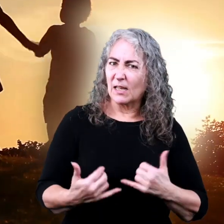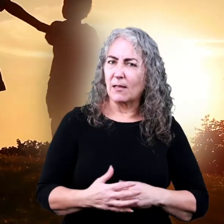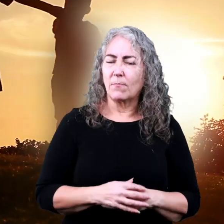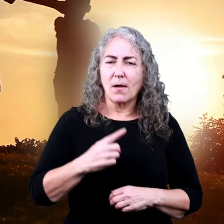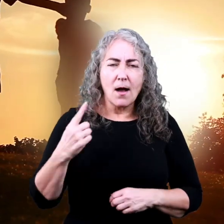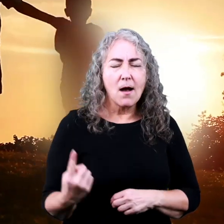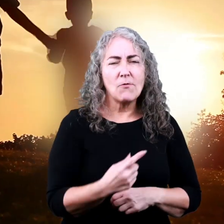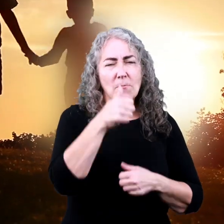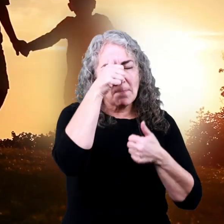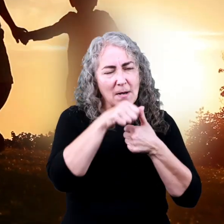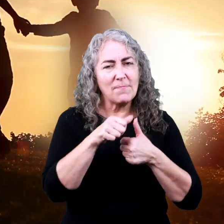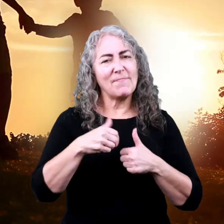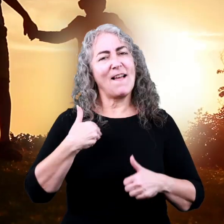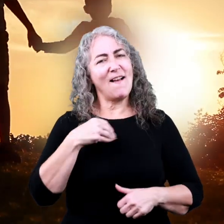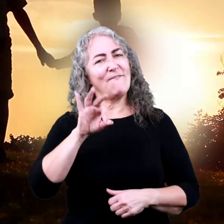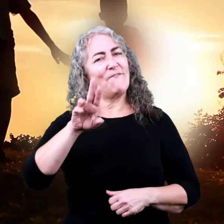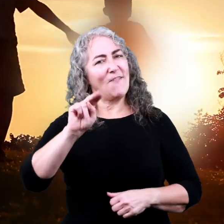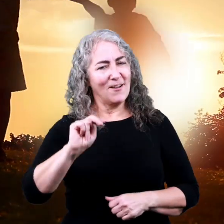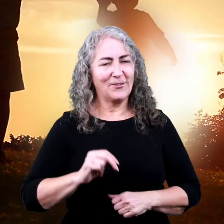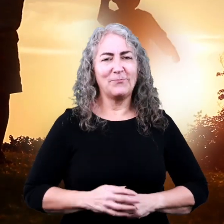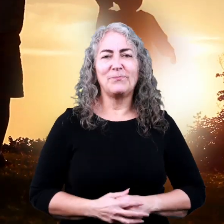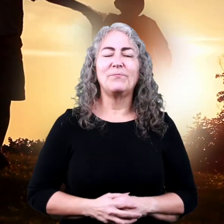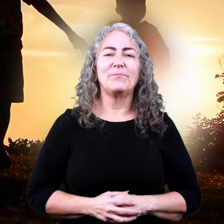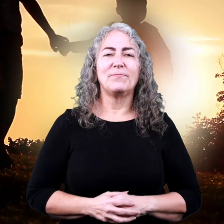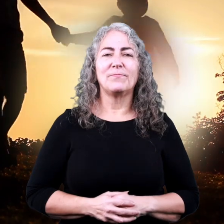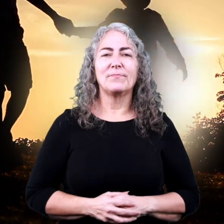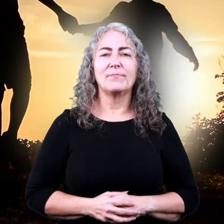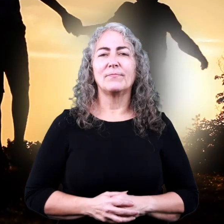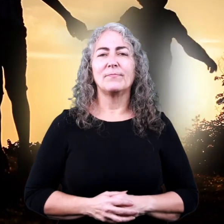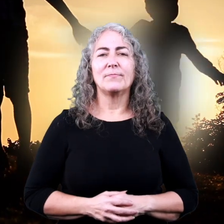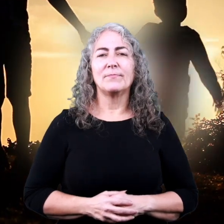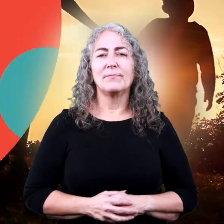And always remember to have fun